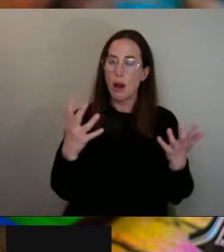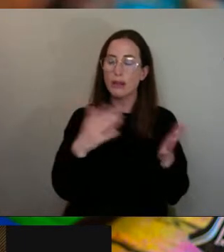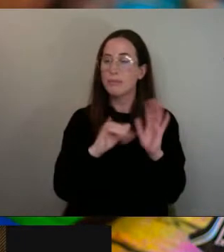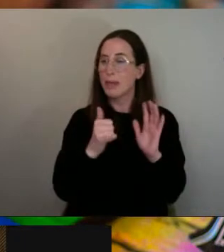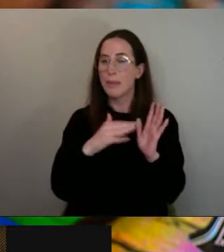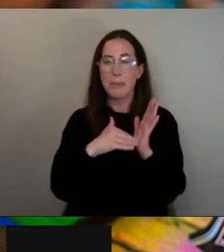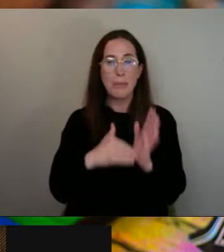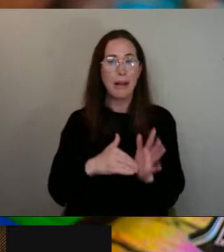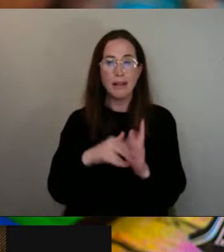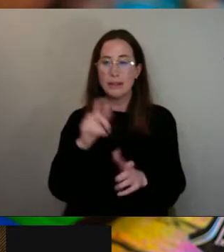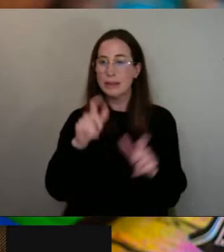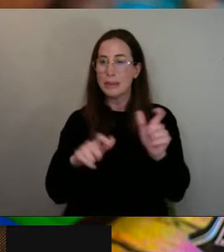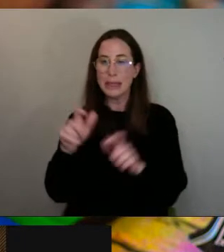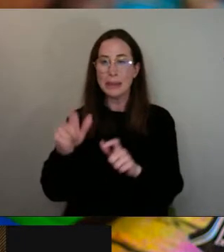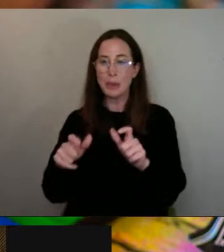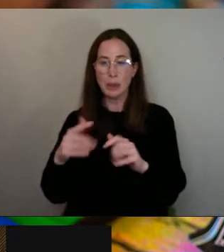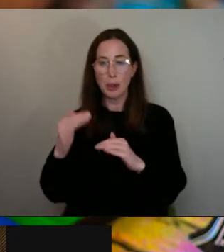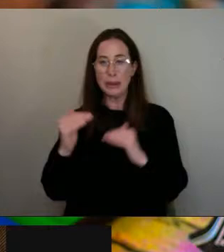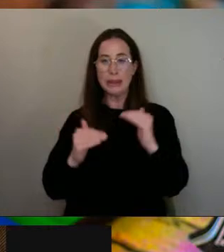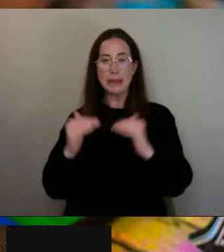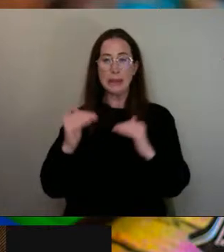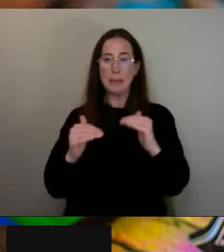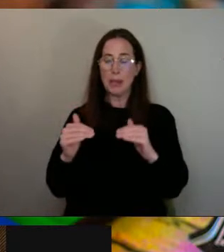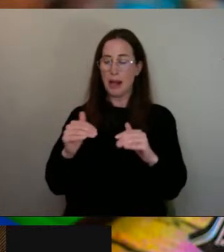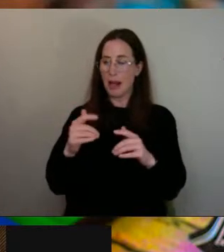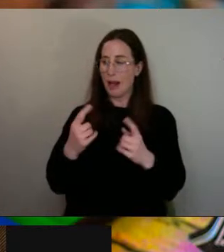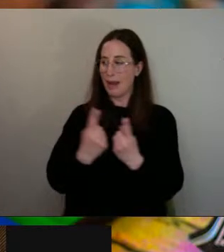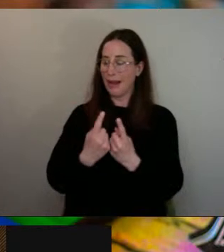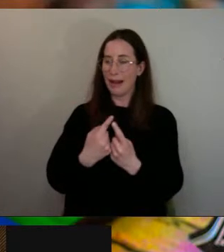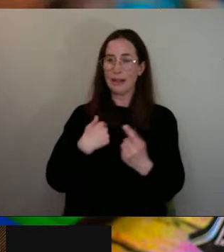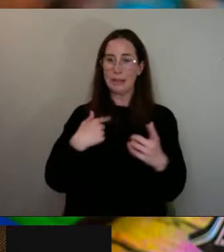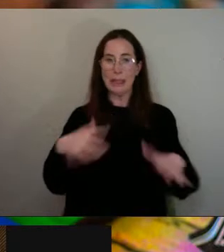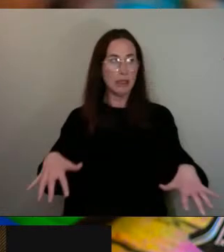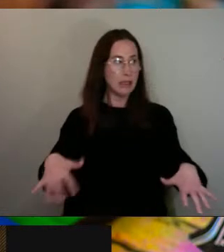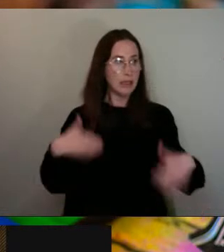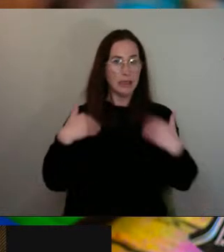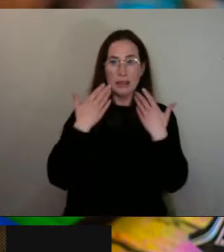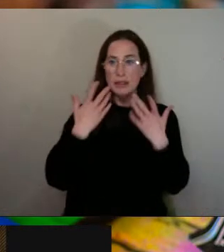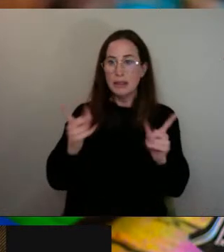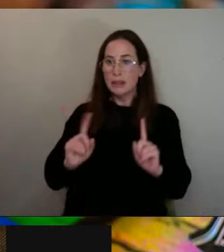times similar to what I was going through when I didn't really know what to do.